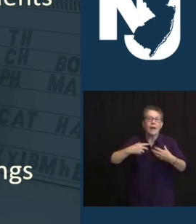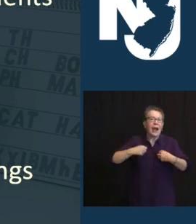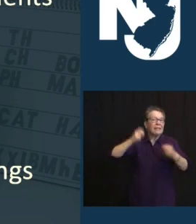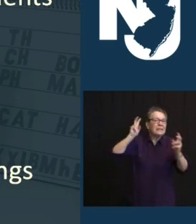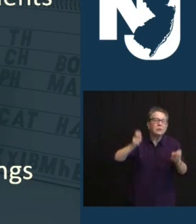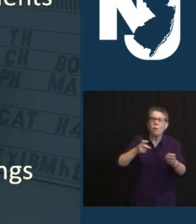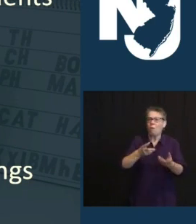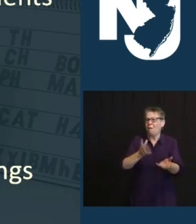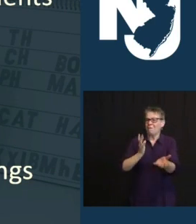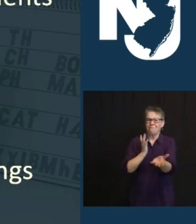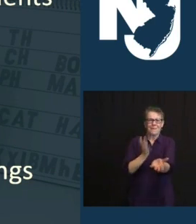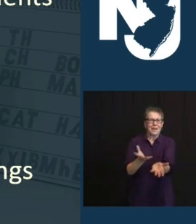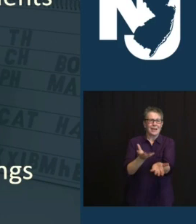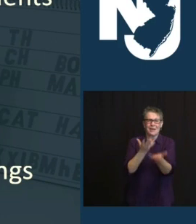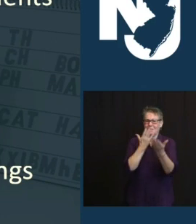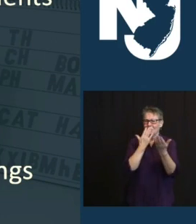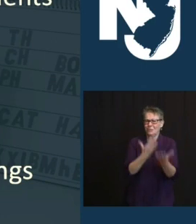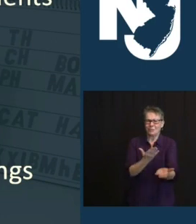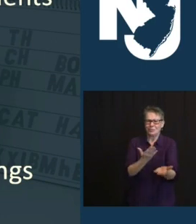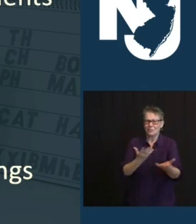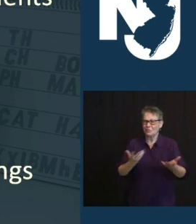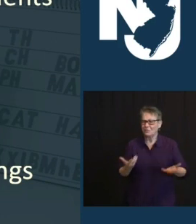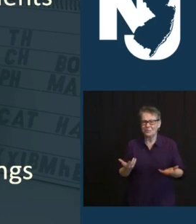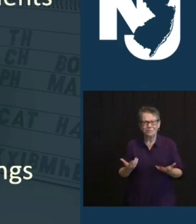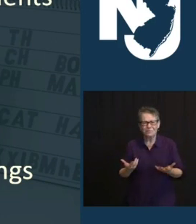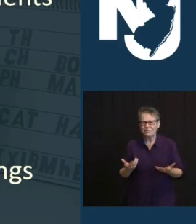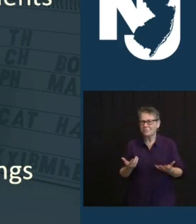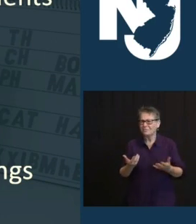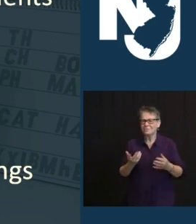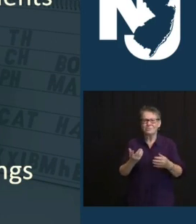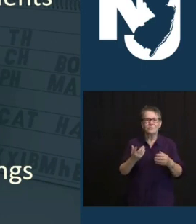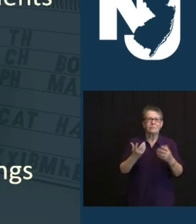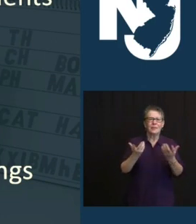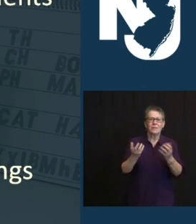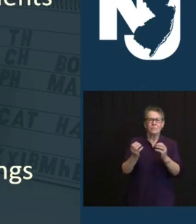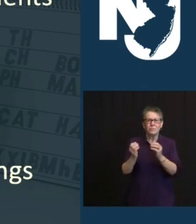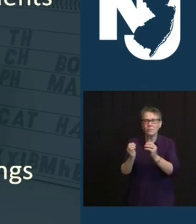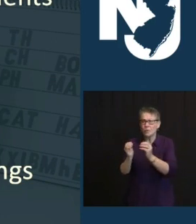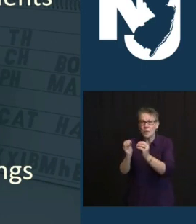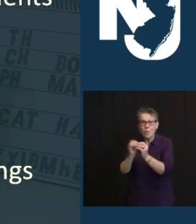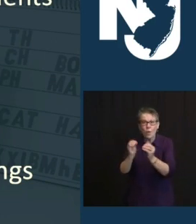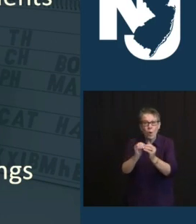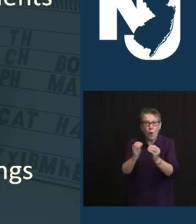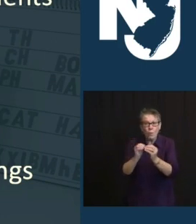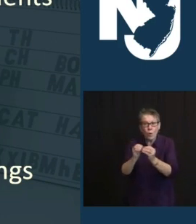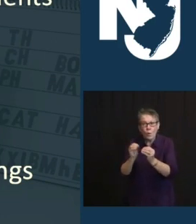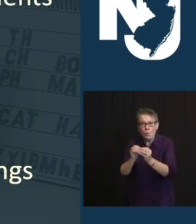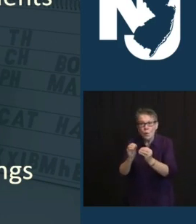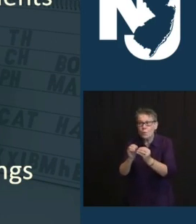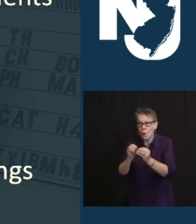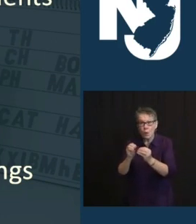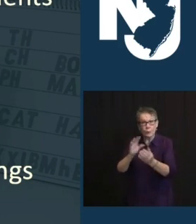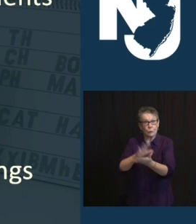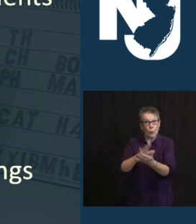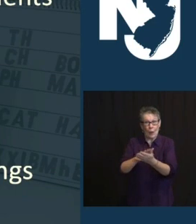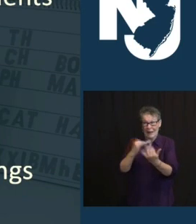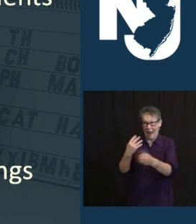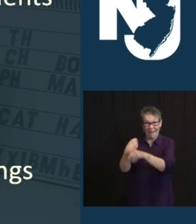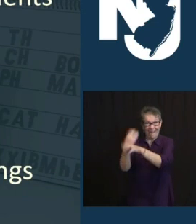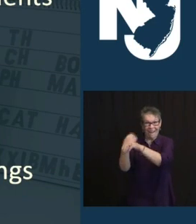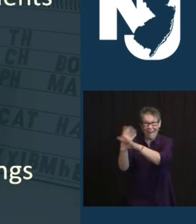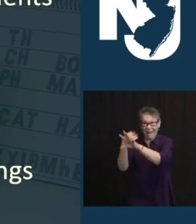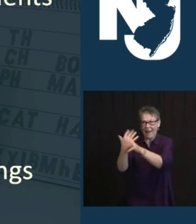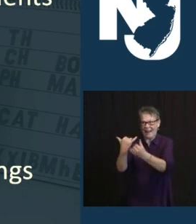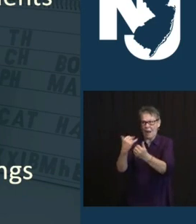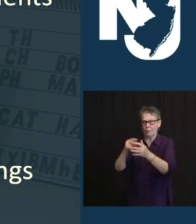EDUCATIONAL COMMUNITIES TRANSITIONING FROM ALL REMOTE LEARNING TO EITHER ALL IN PERSON OR HYBRID MODELS THAT HAVE STUDENTS AND